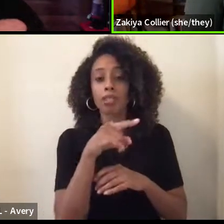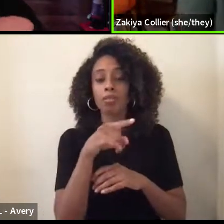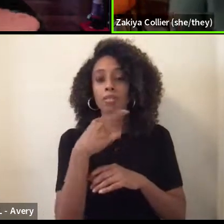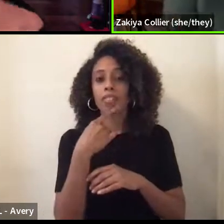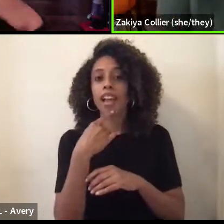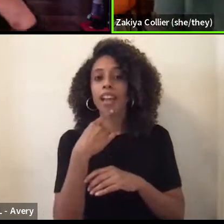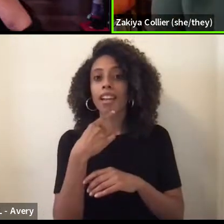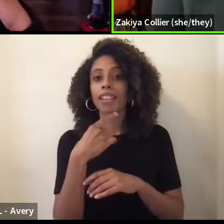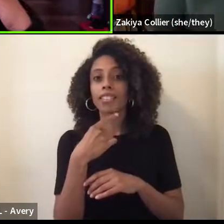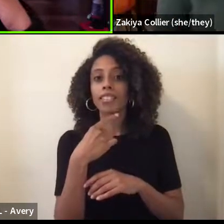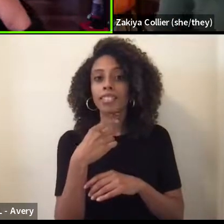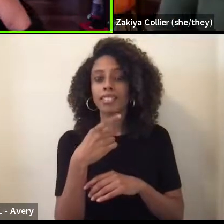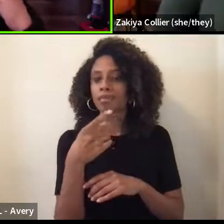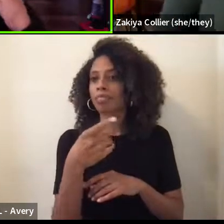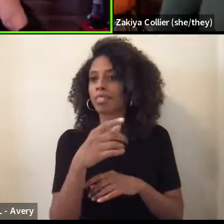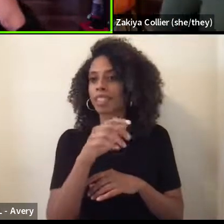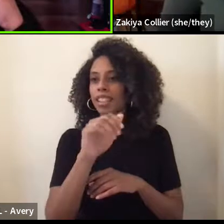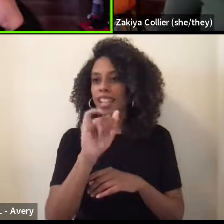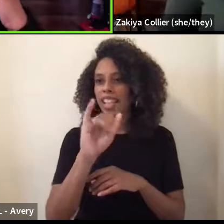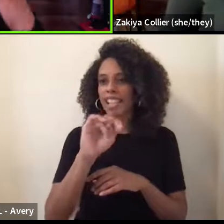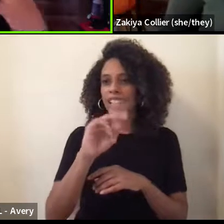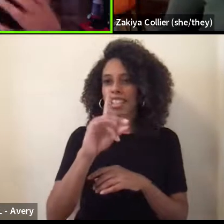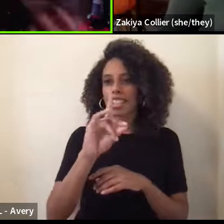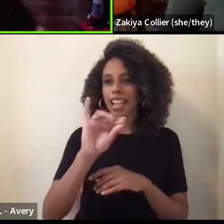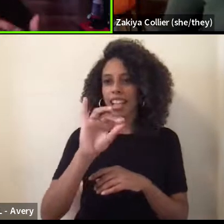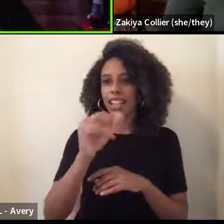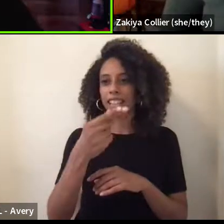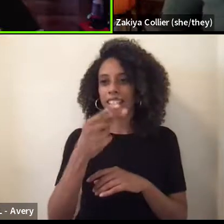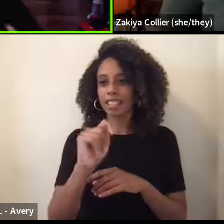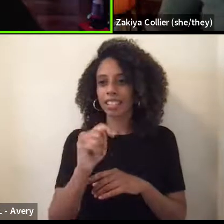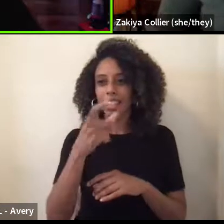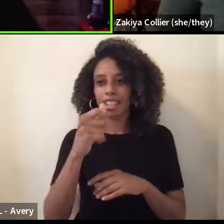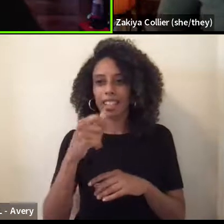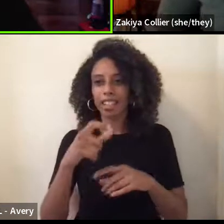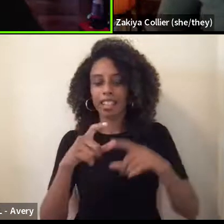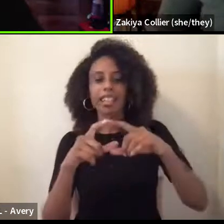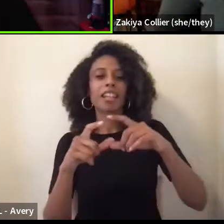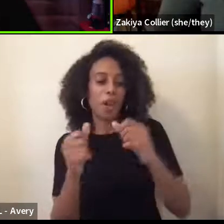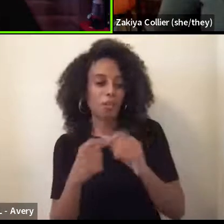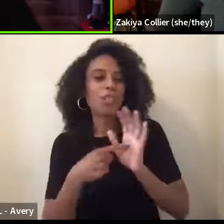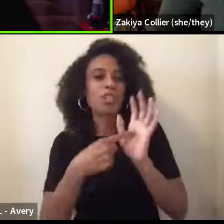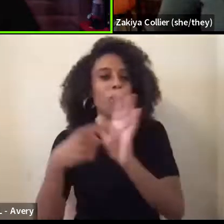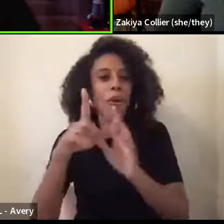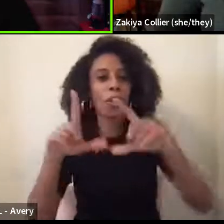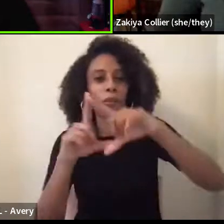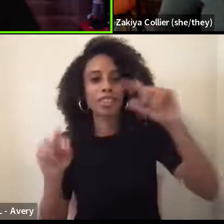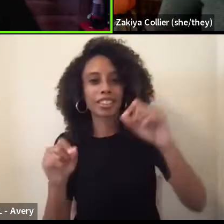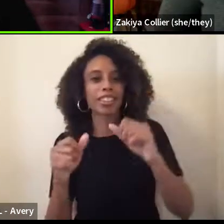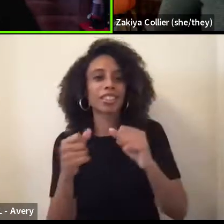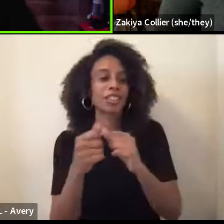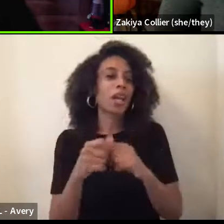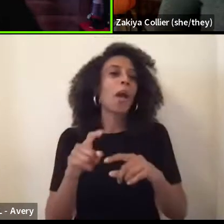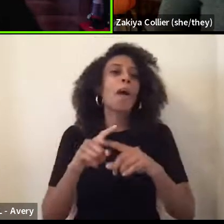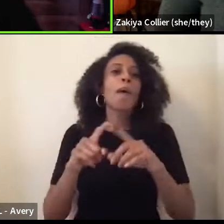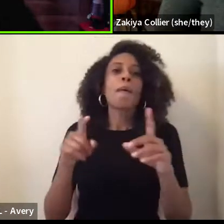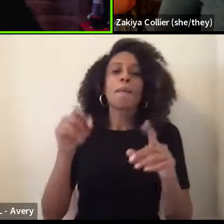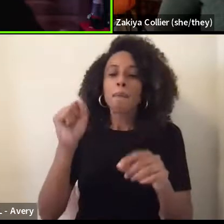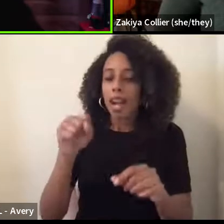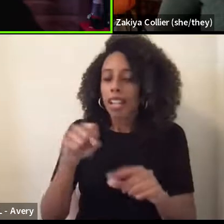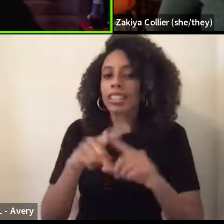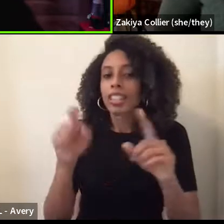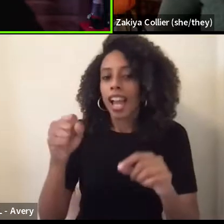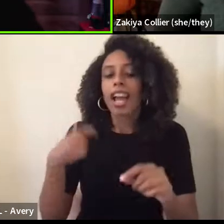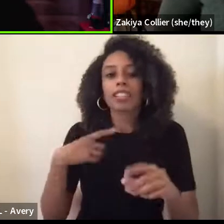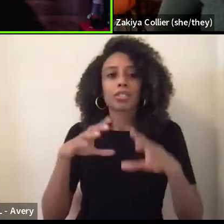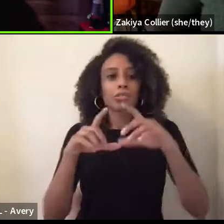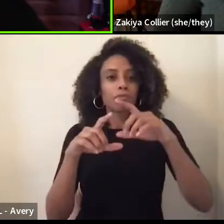receipt. Yes. I could see a whole generation walking around and asking and asserting and documenting information and